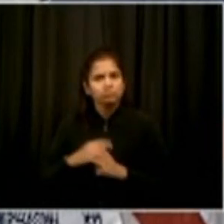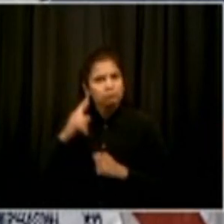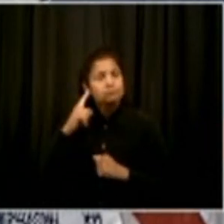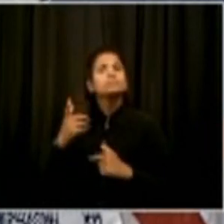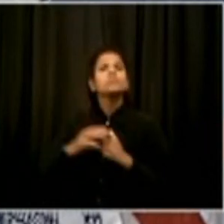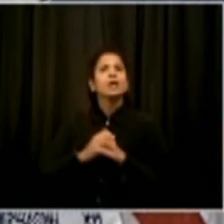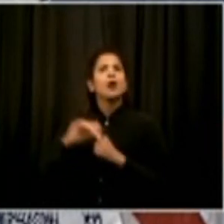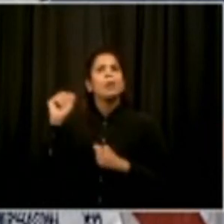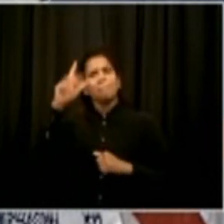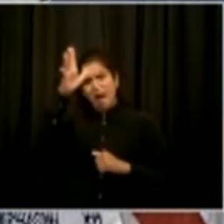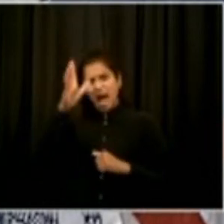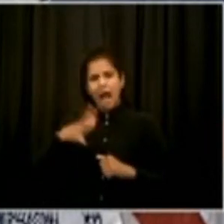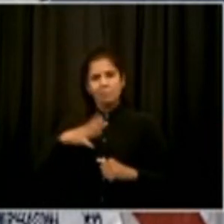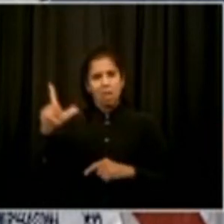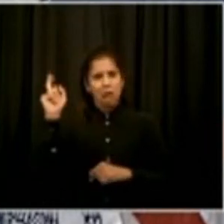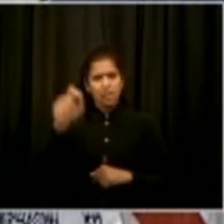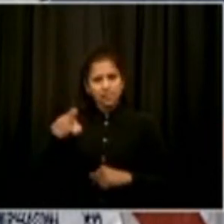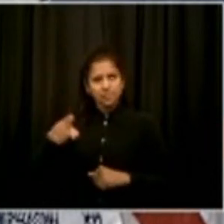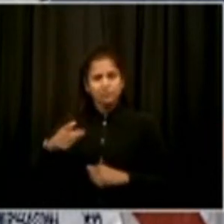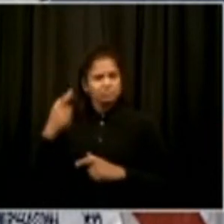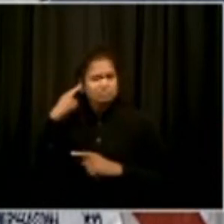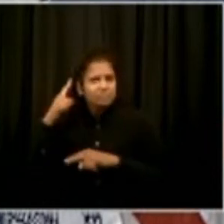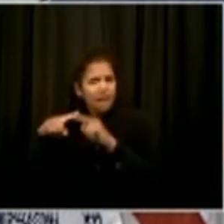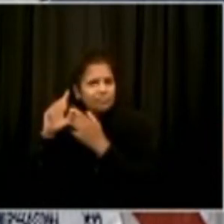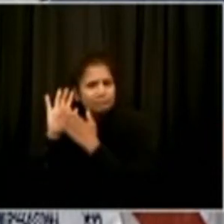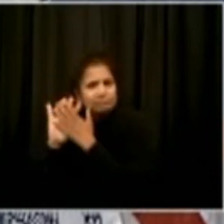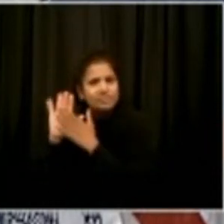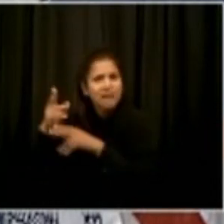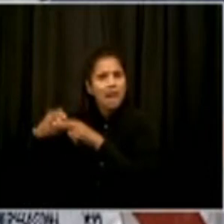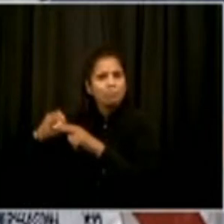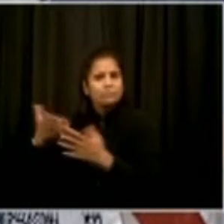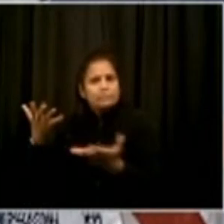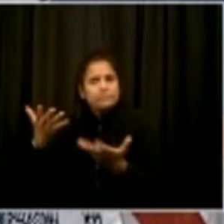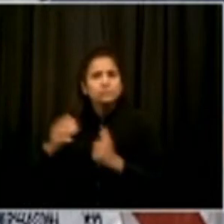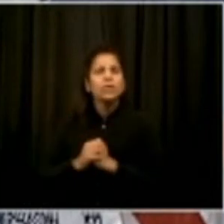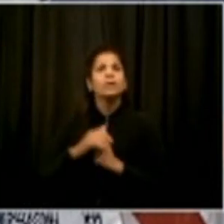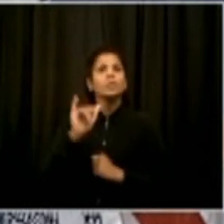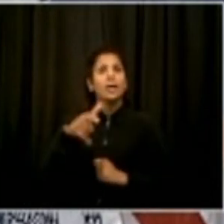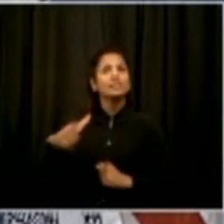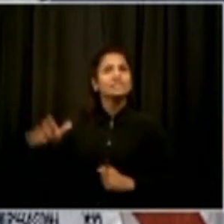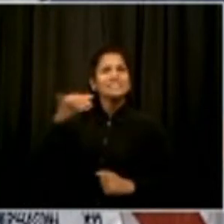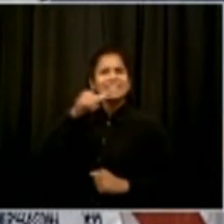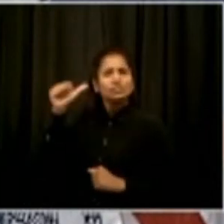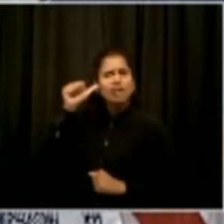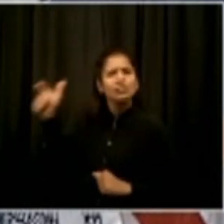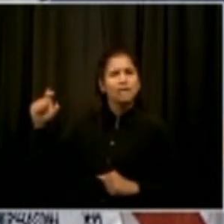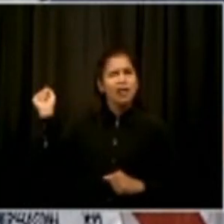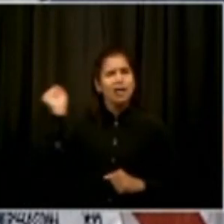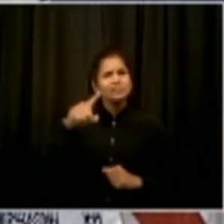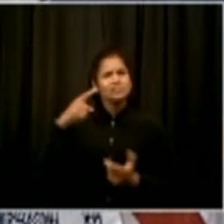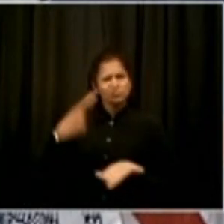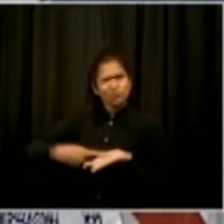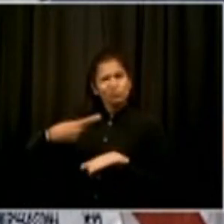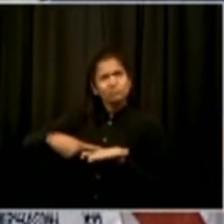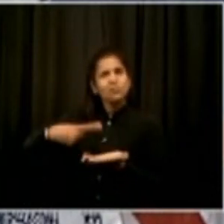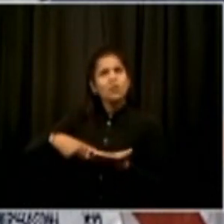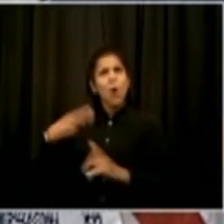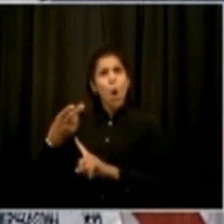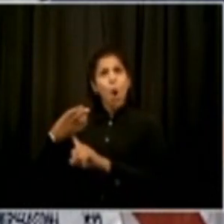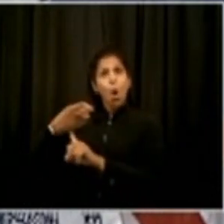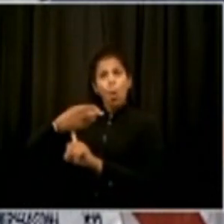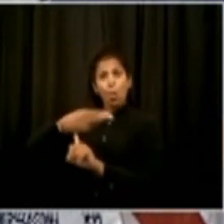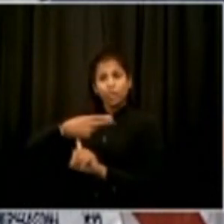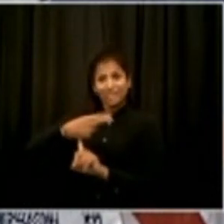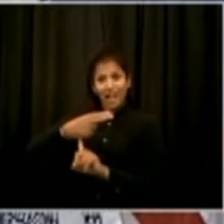house thousands of people experiencing homelessness in commercial hotels for the duration of the crisis to limit COVID in congregate shelters.